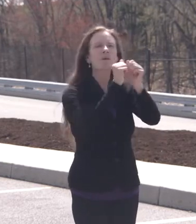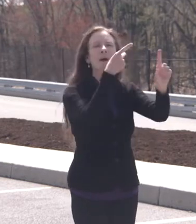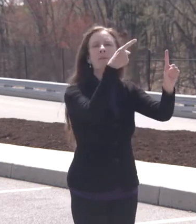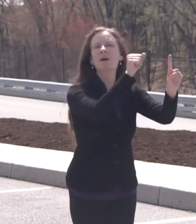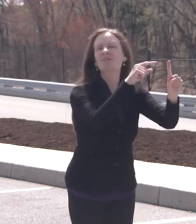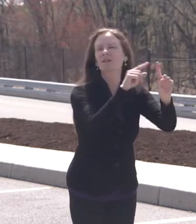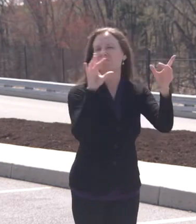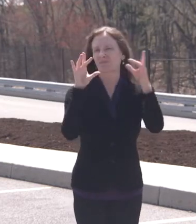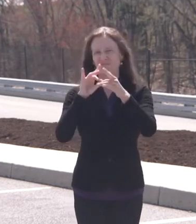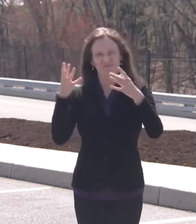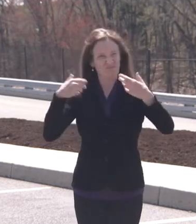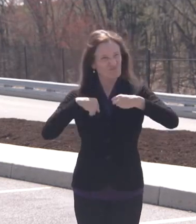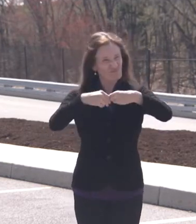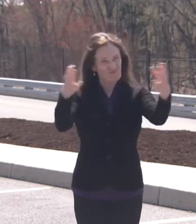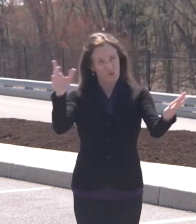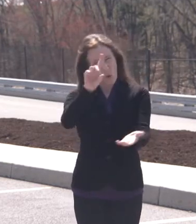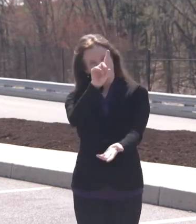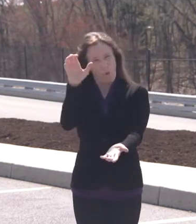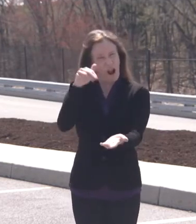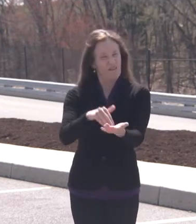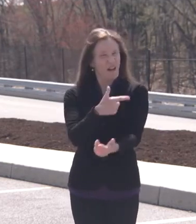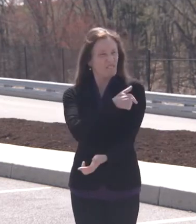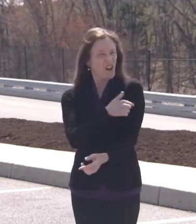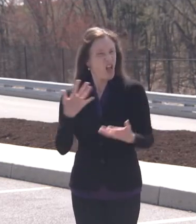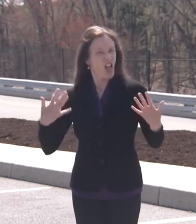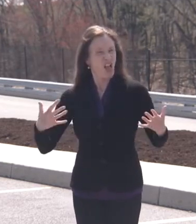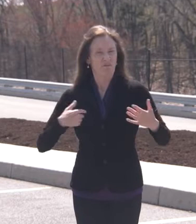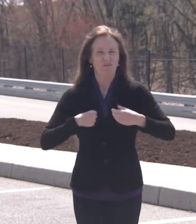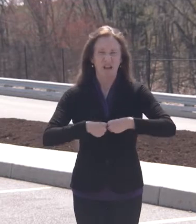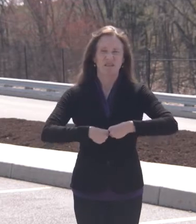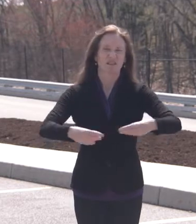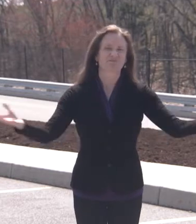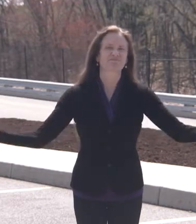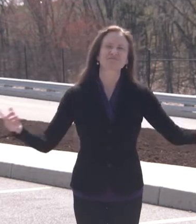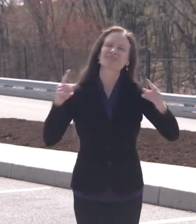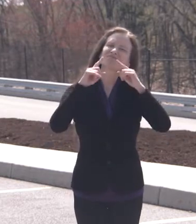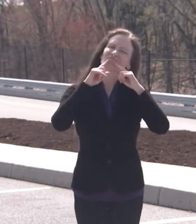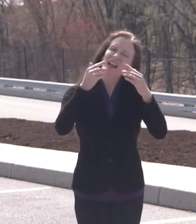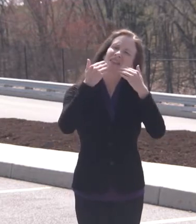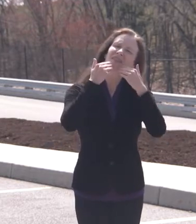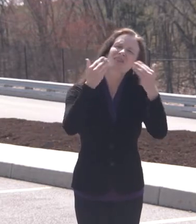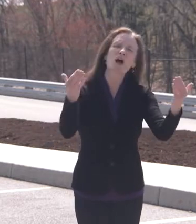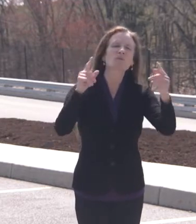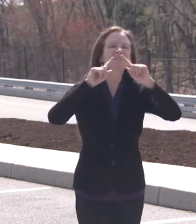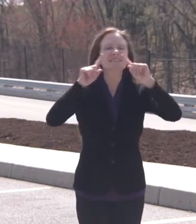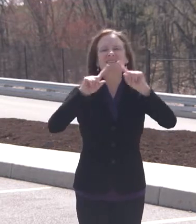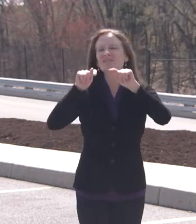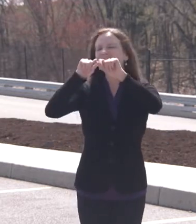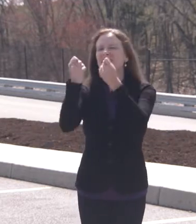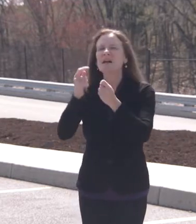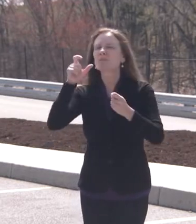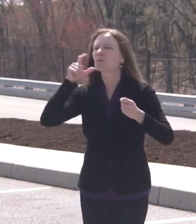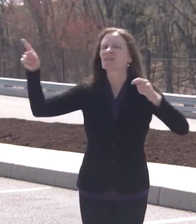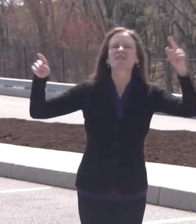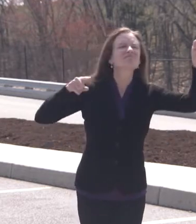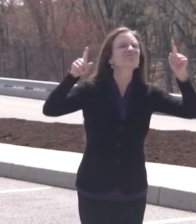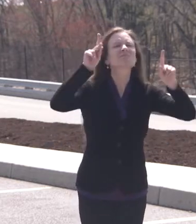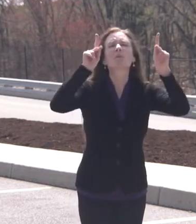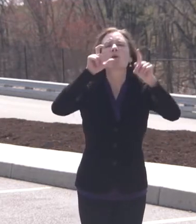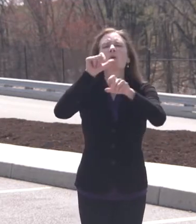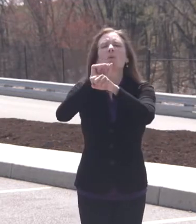since the start. We'd like to thank our pharmacy teams for their professionalism and their work on behalf of our customers.